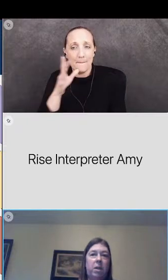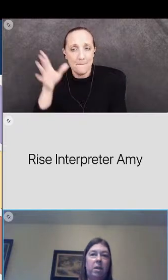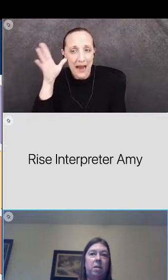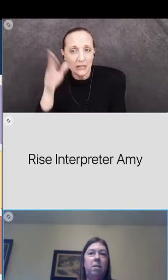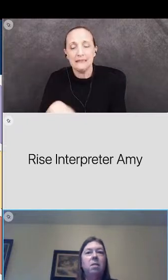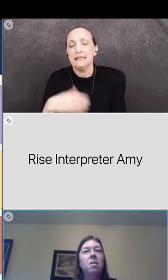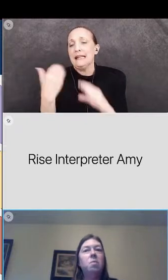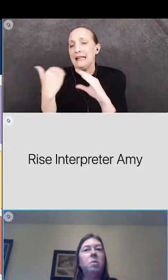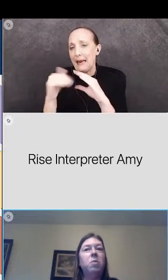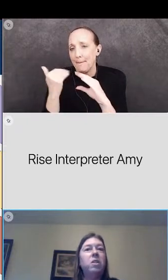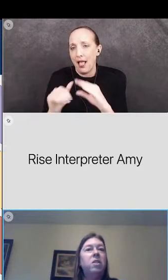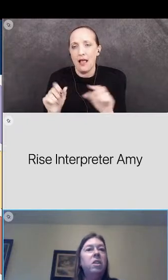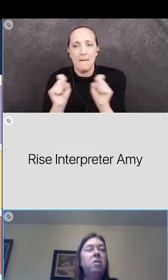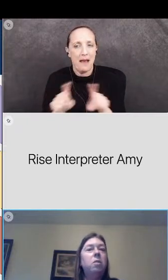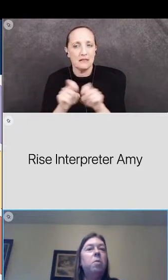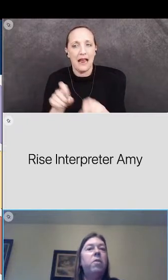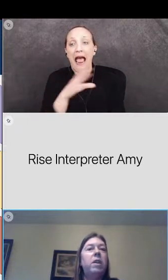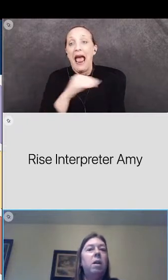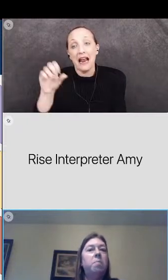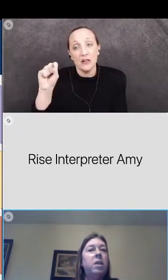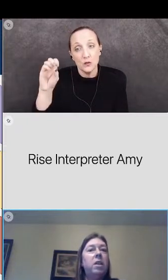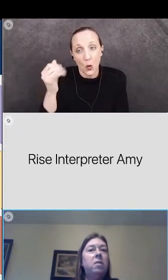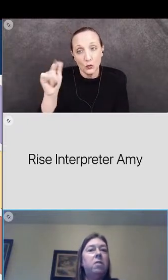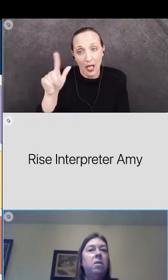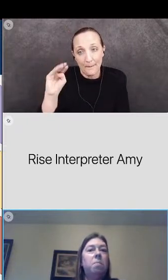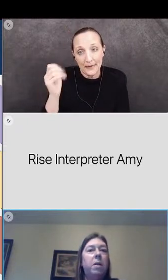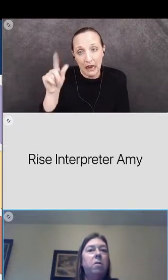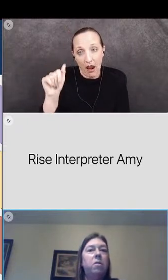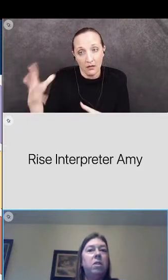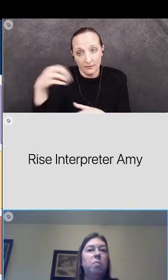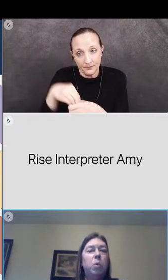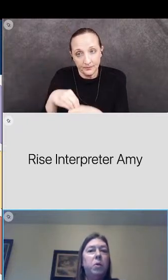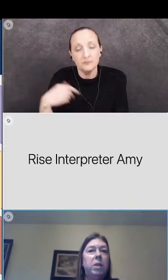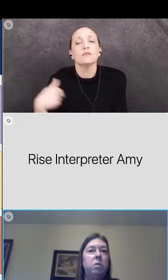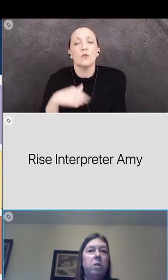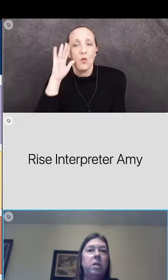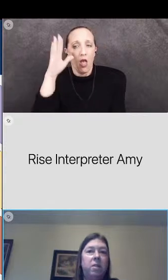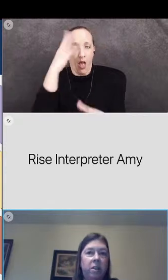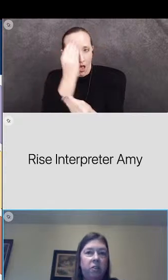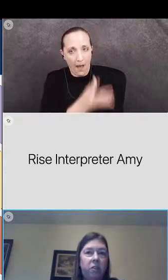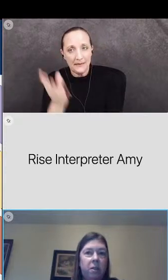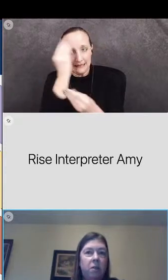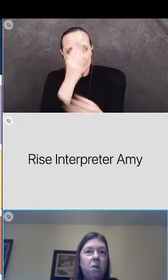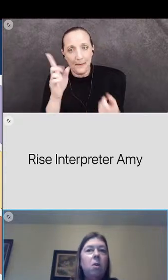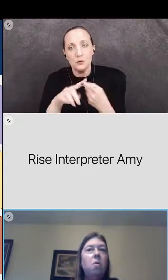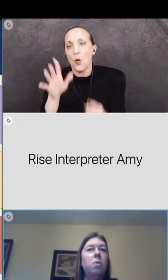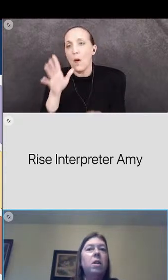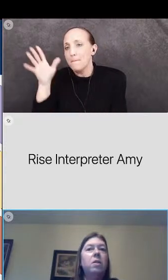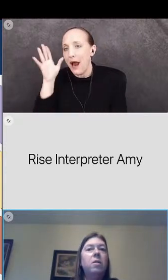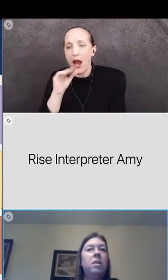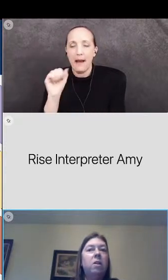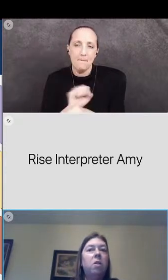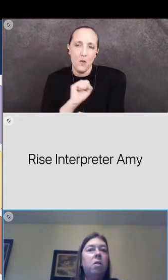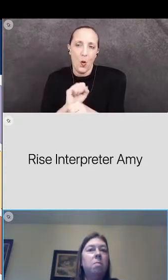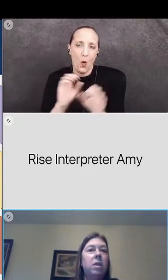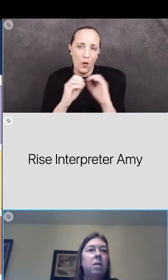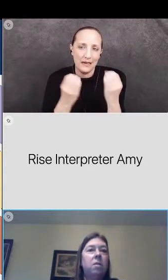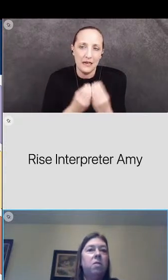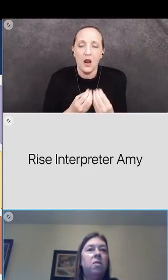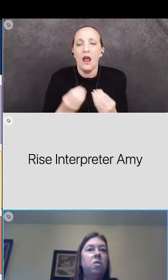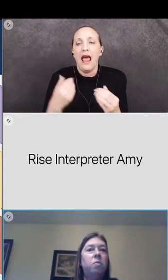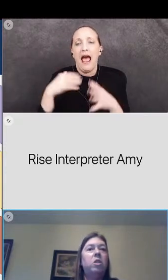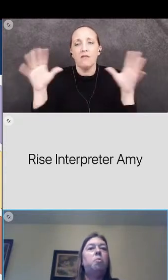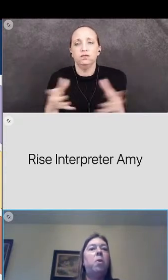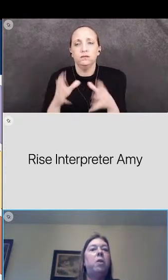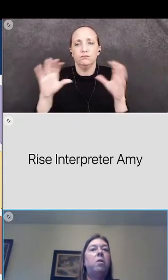and social media we will continue to provide updates to the parents and employee organizations organized town hall